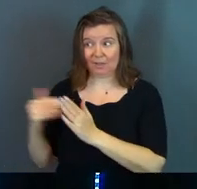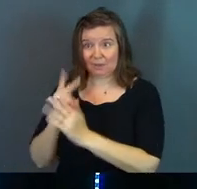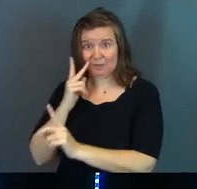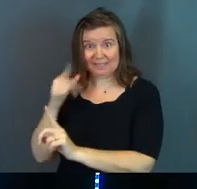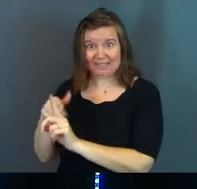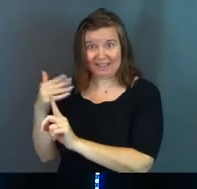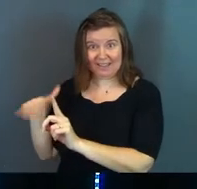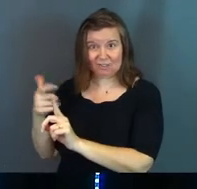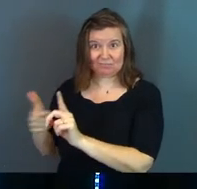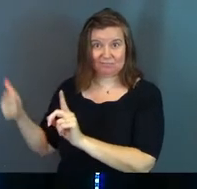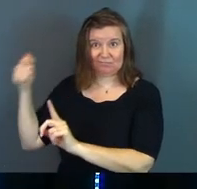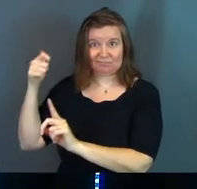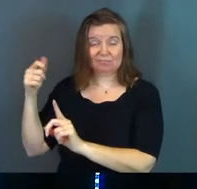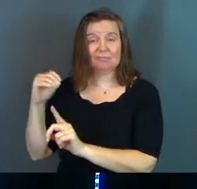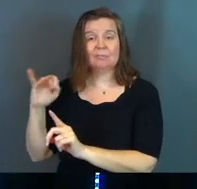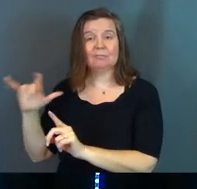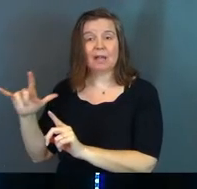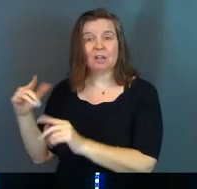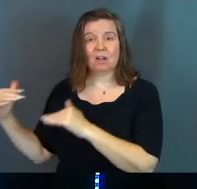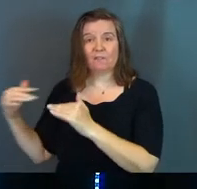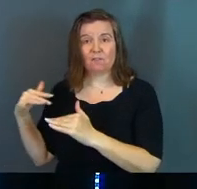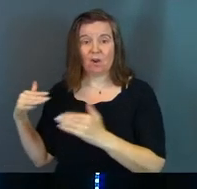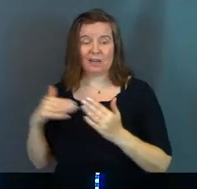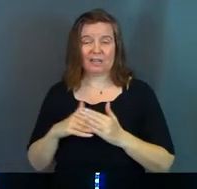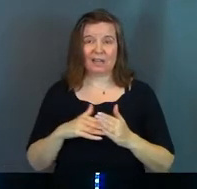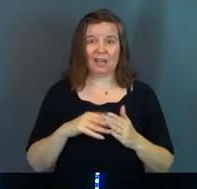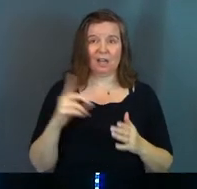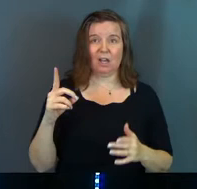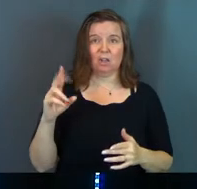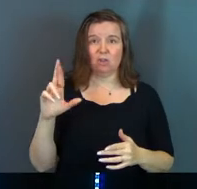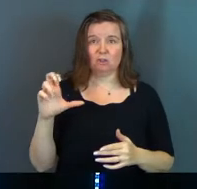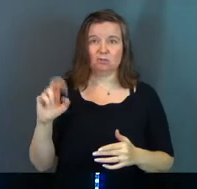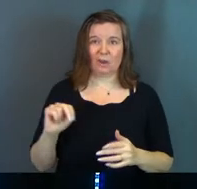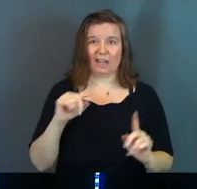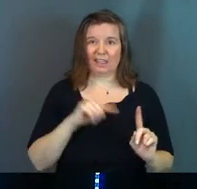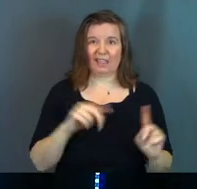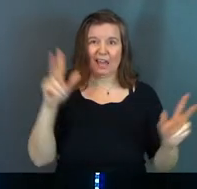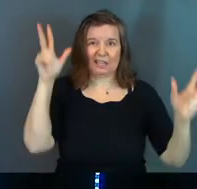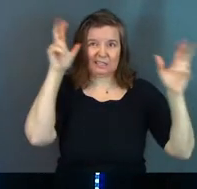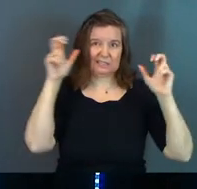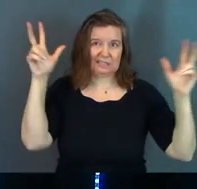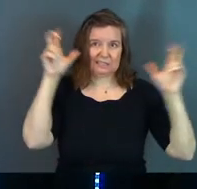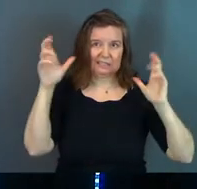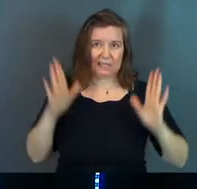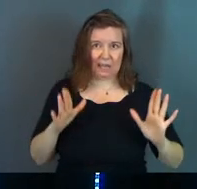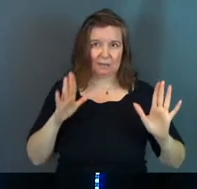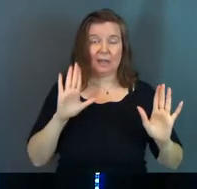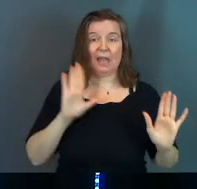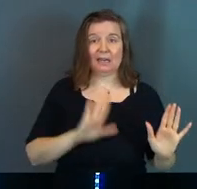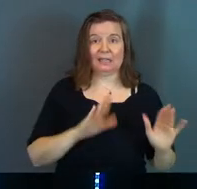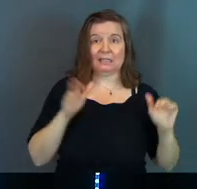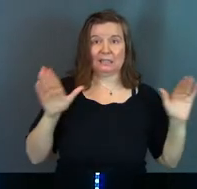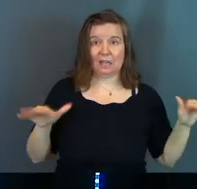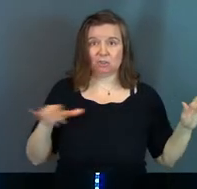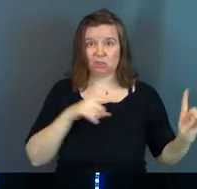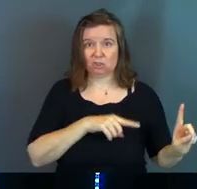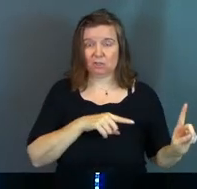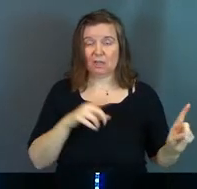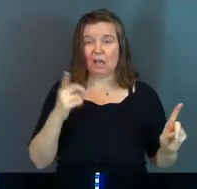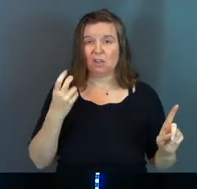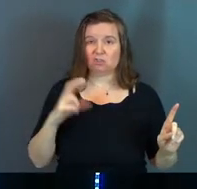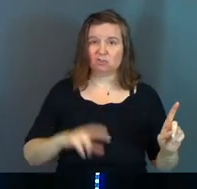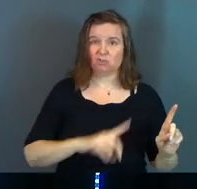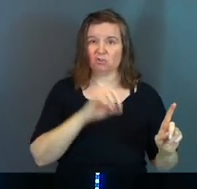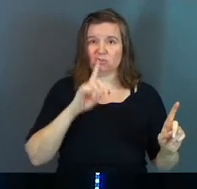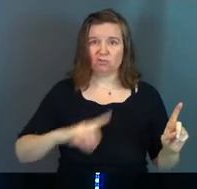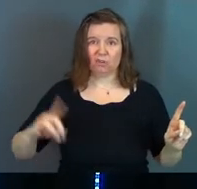just see him. Michael and his angels fought against the dragon, that's Satan and his angels. And the dragon